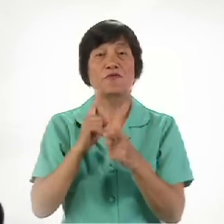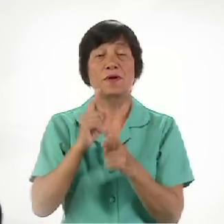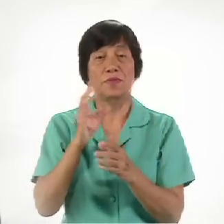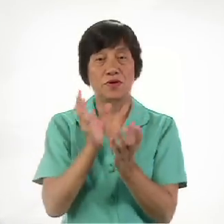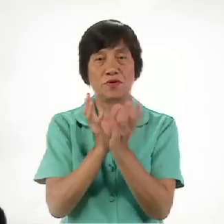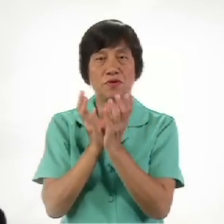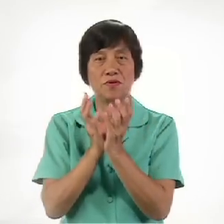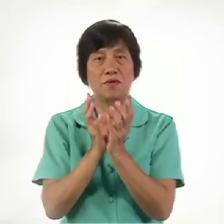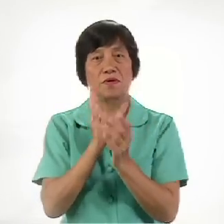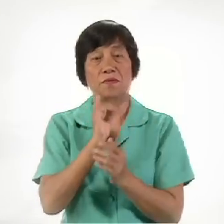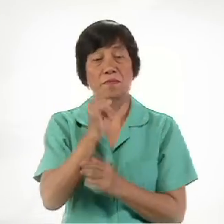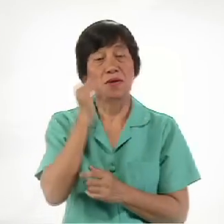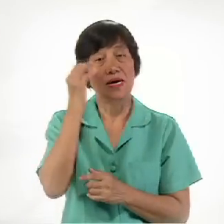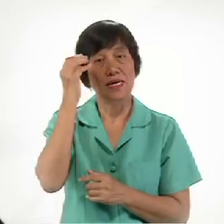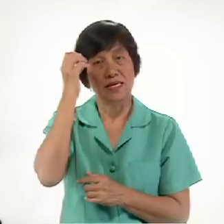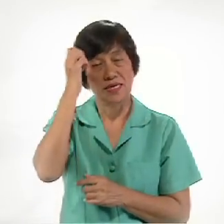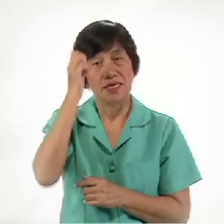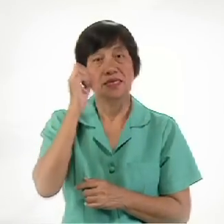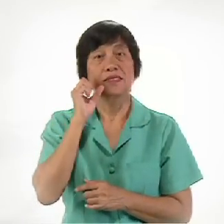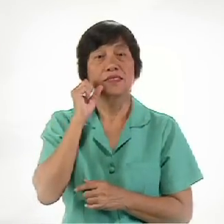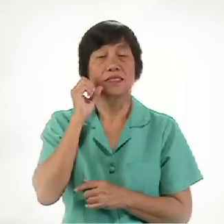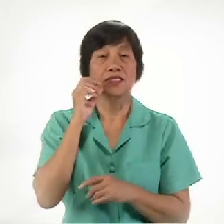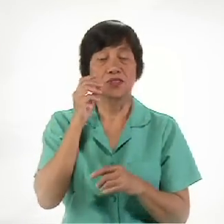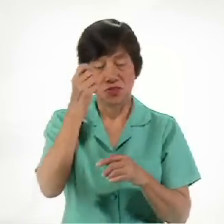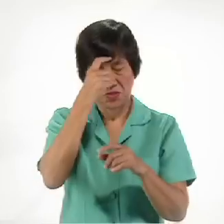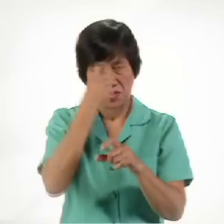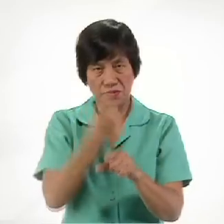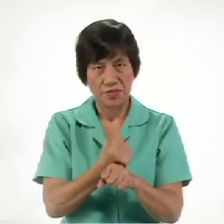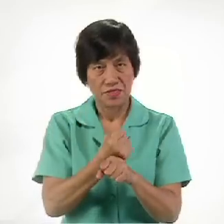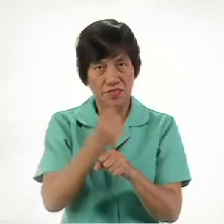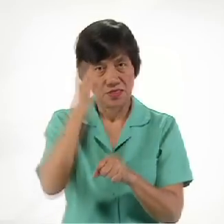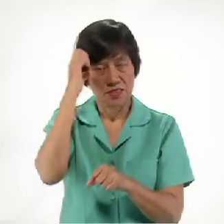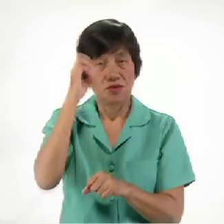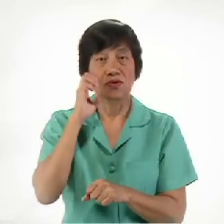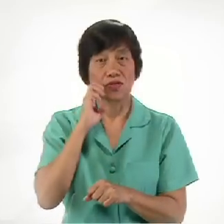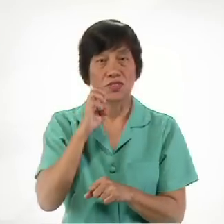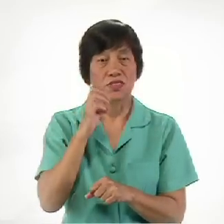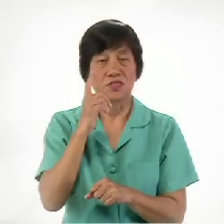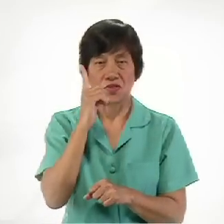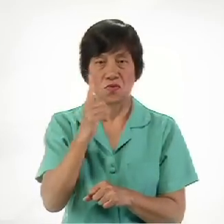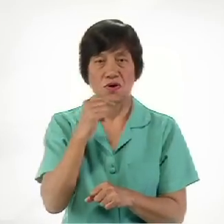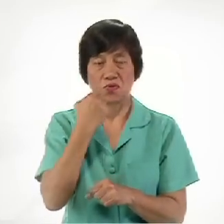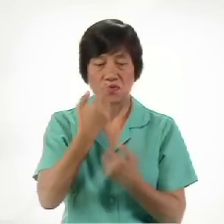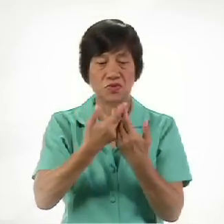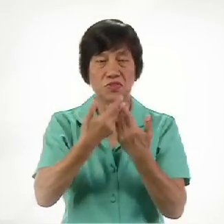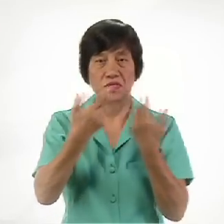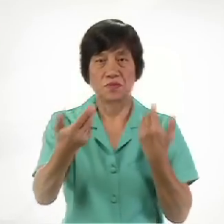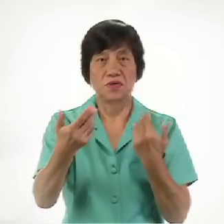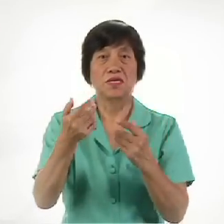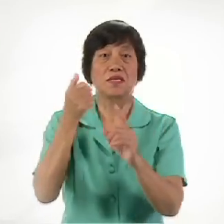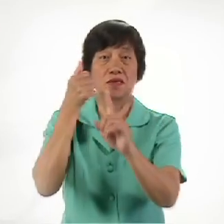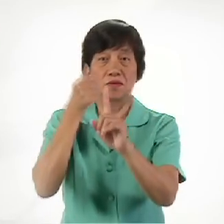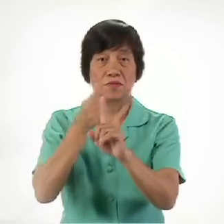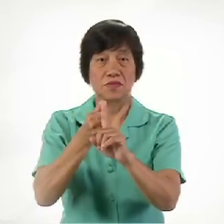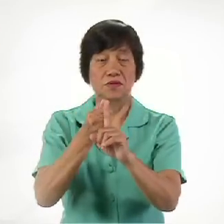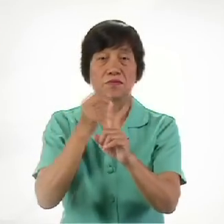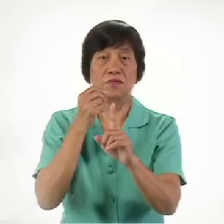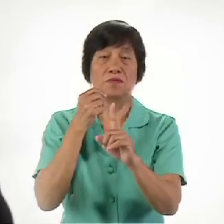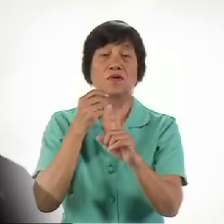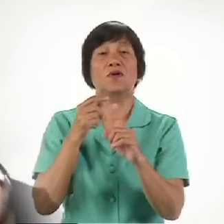his Or her Stubbornness He or she Was the one Who had Separated Himself